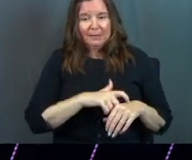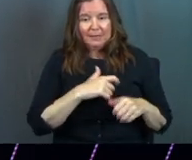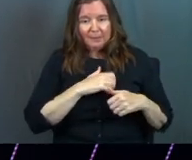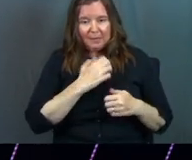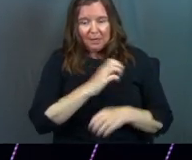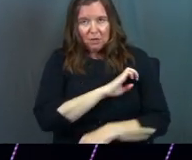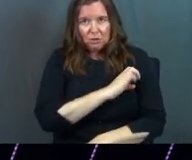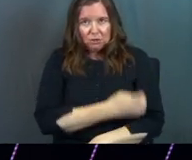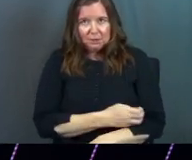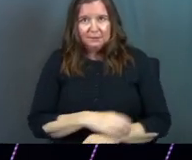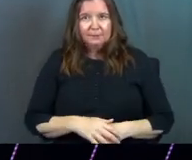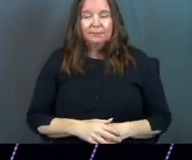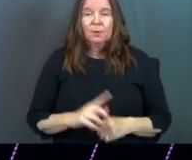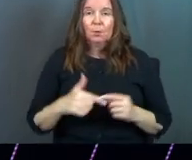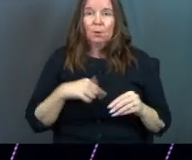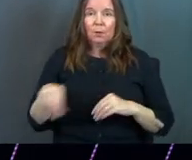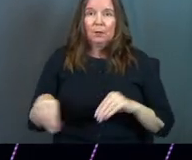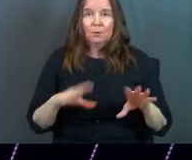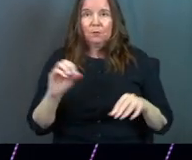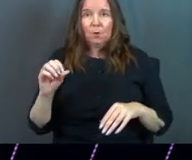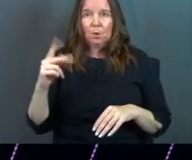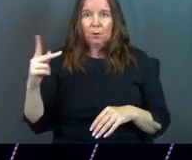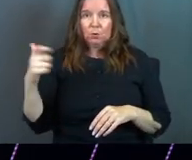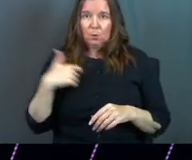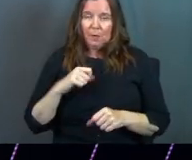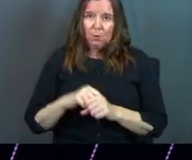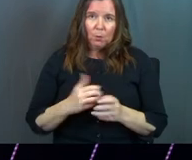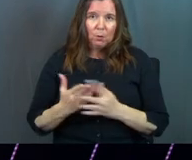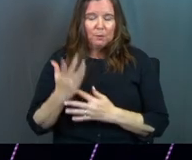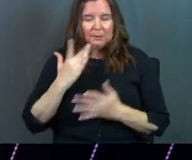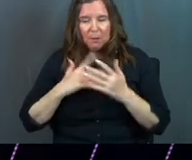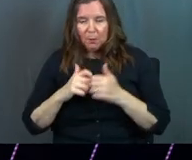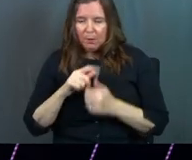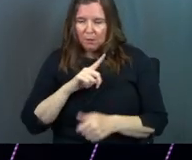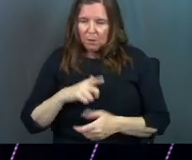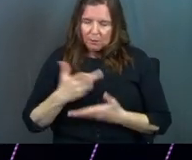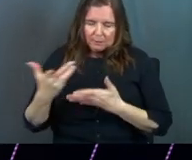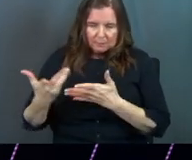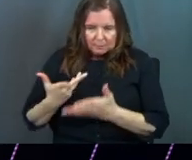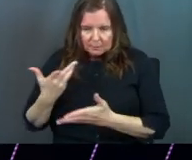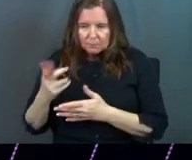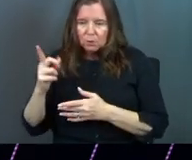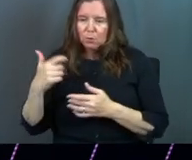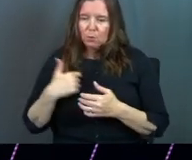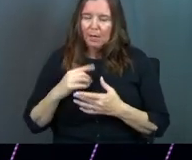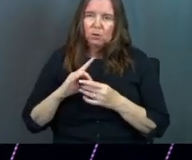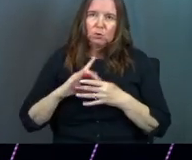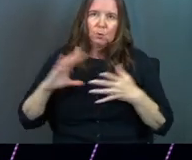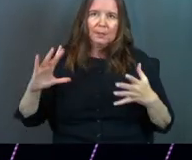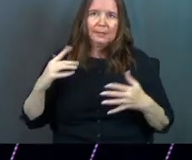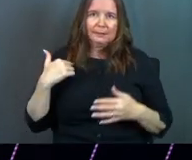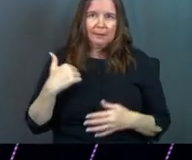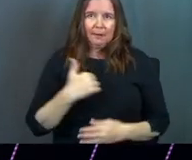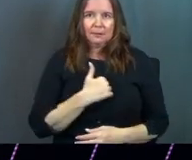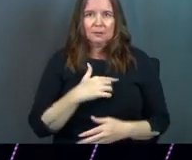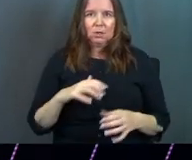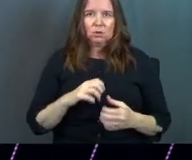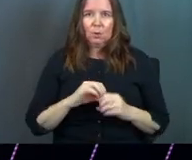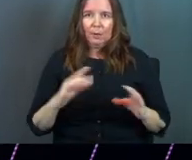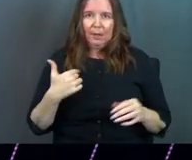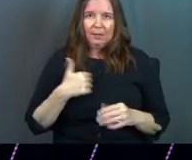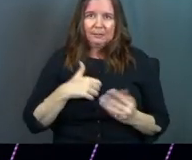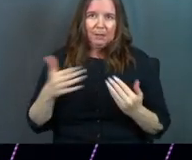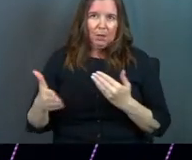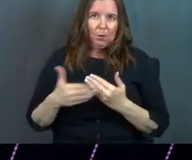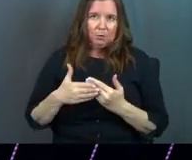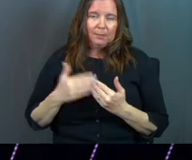time and energy. When we moved to Oklahoma, you had to work through that with the Lord, and you had to release us and do without